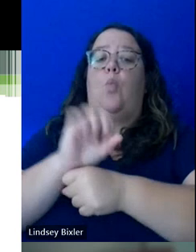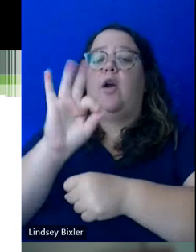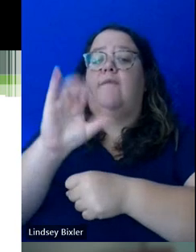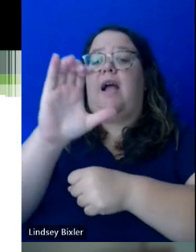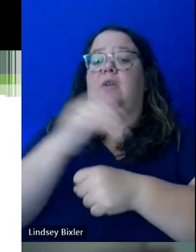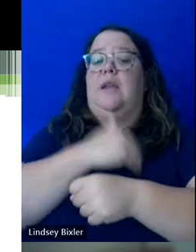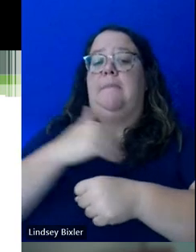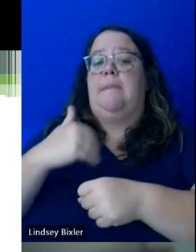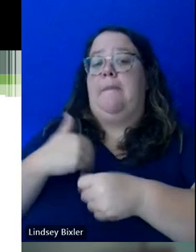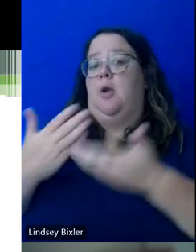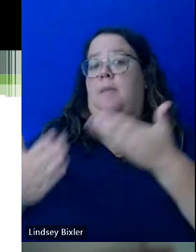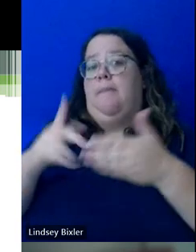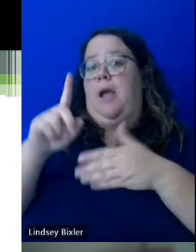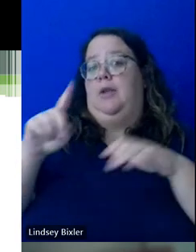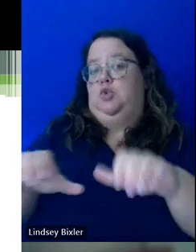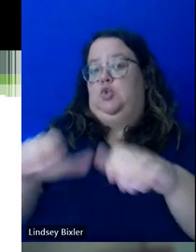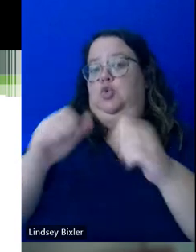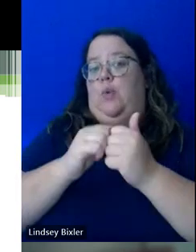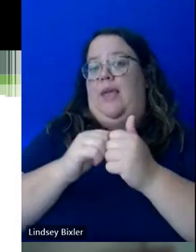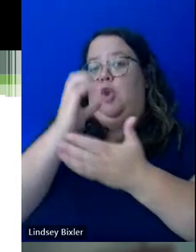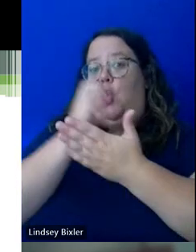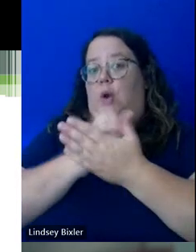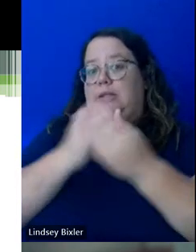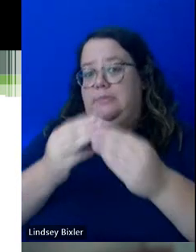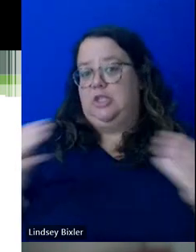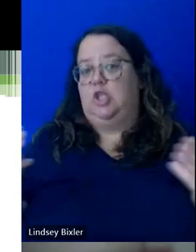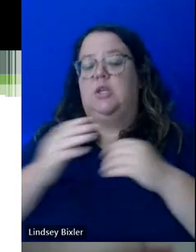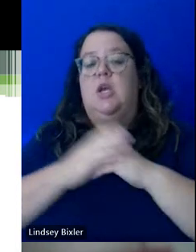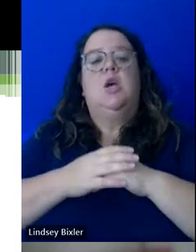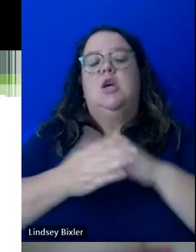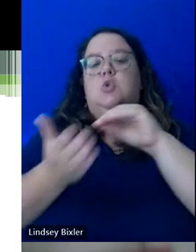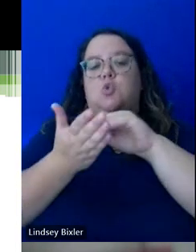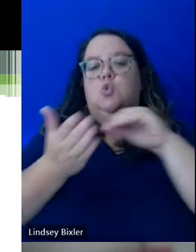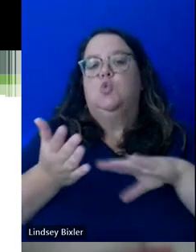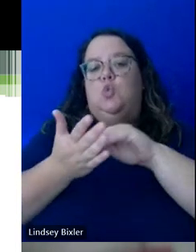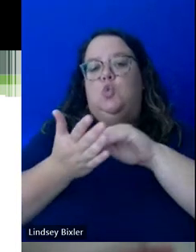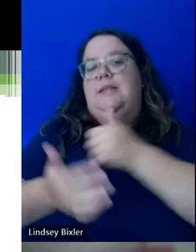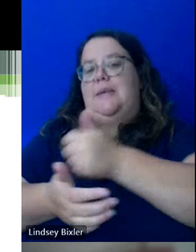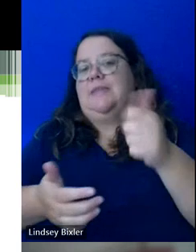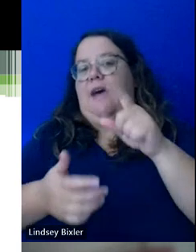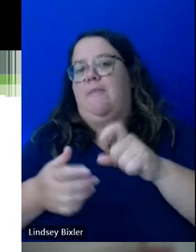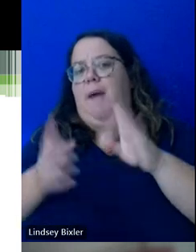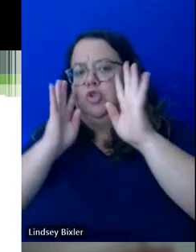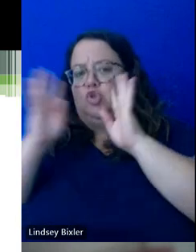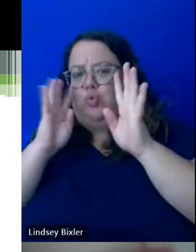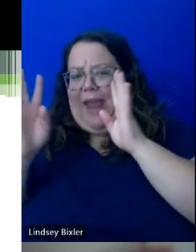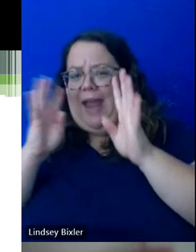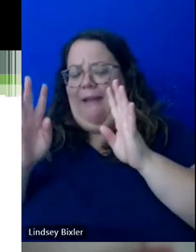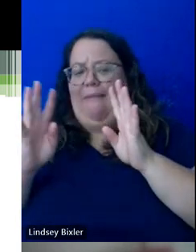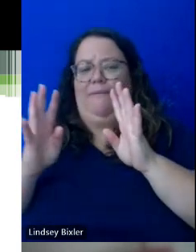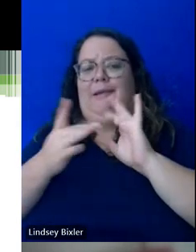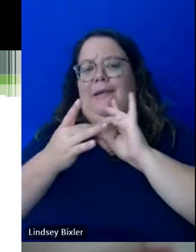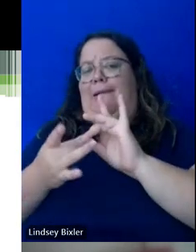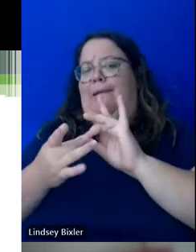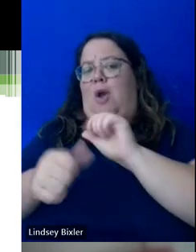a student around course material, students really have to get creative around, you know, working